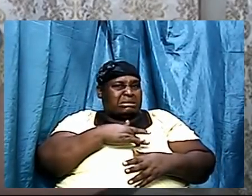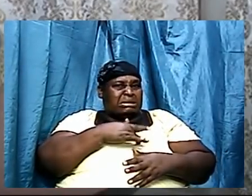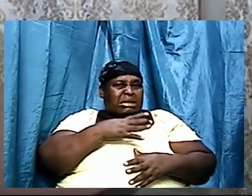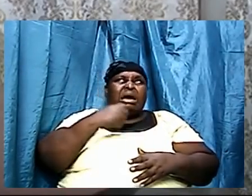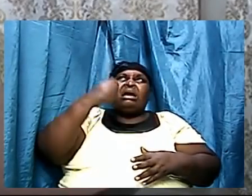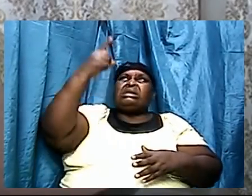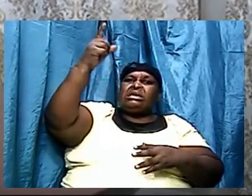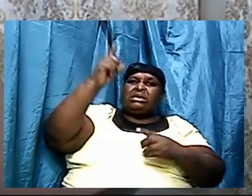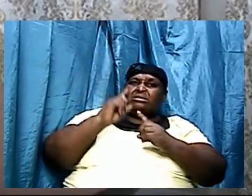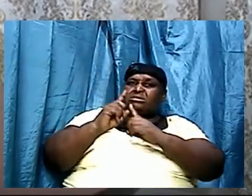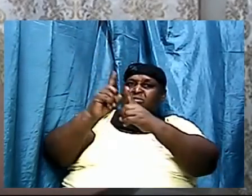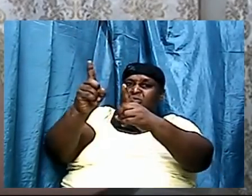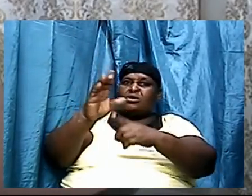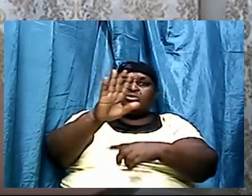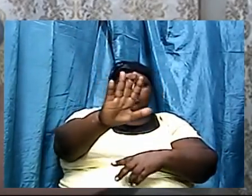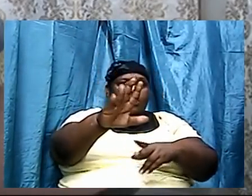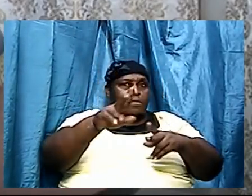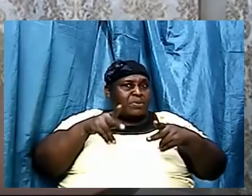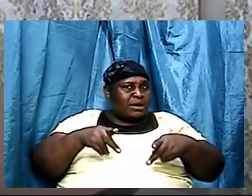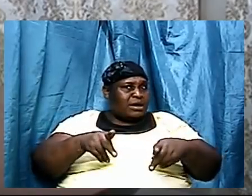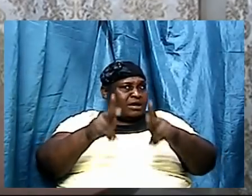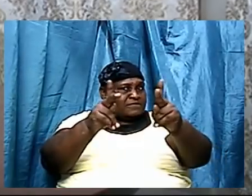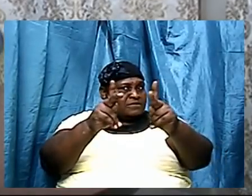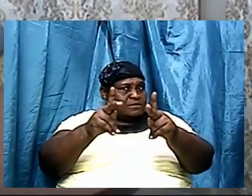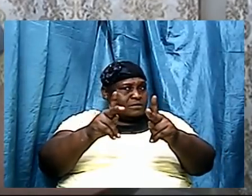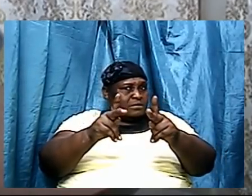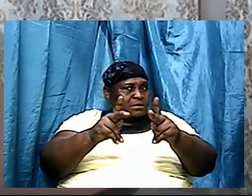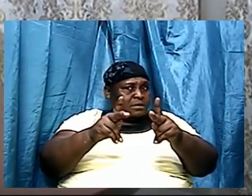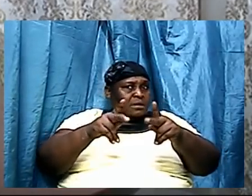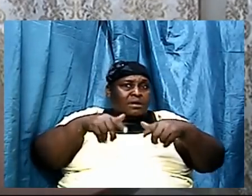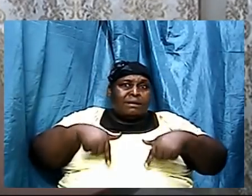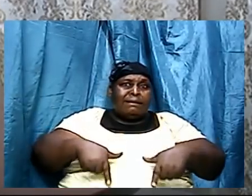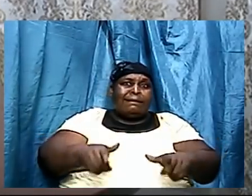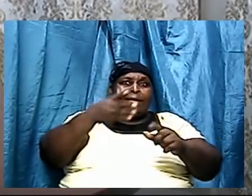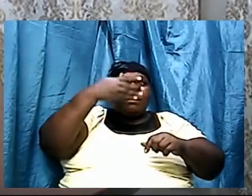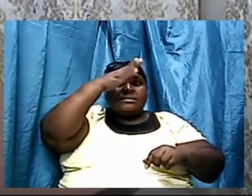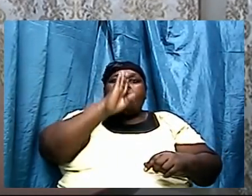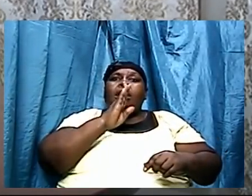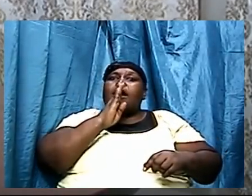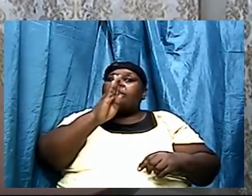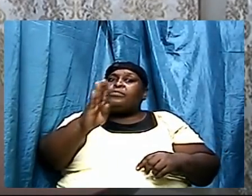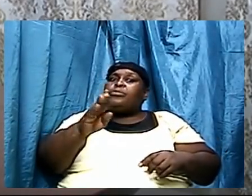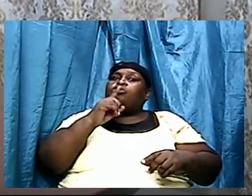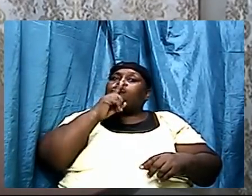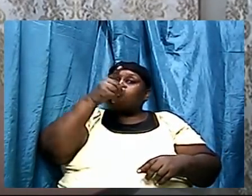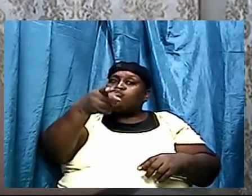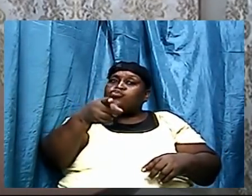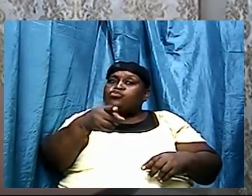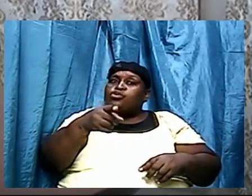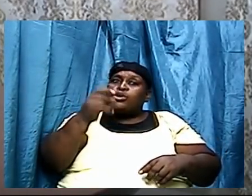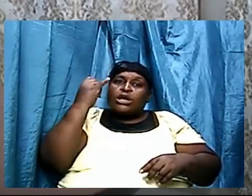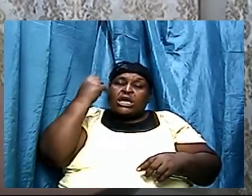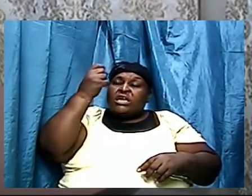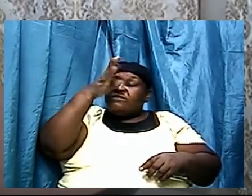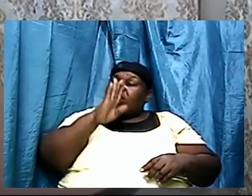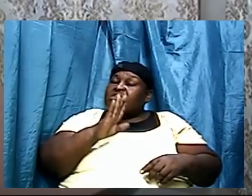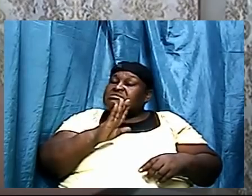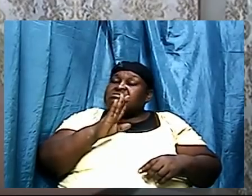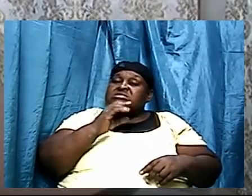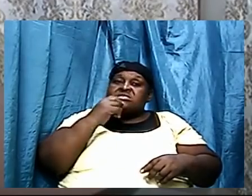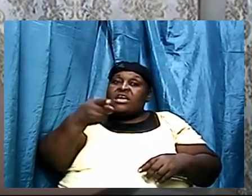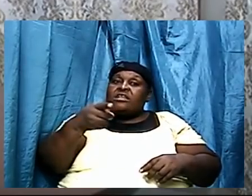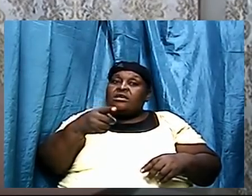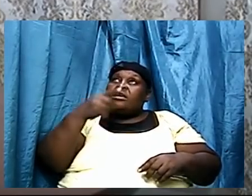to direct your path let God be true if God say he's able to sustain you in the wilderness